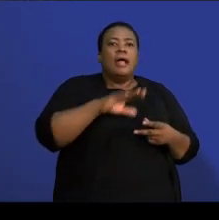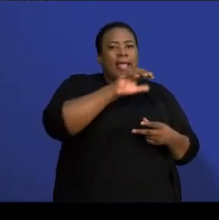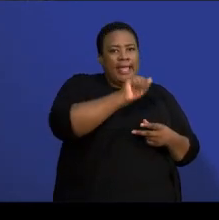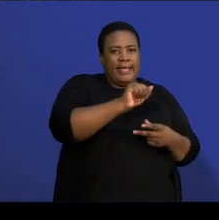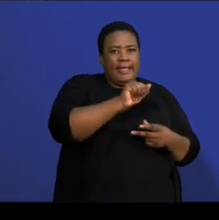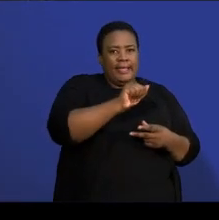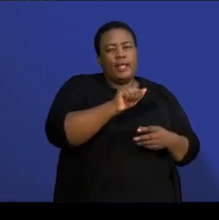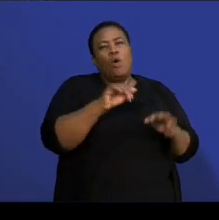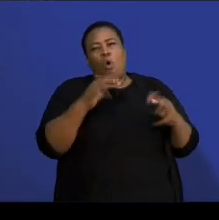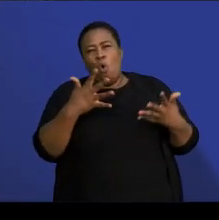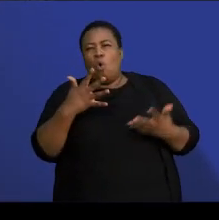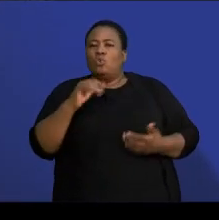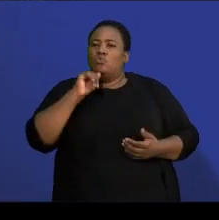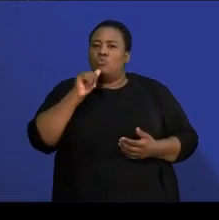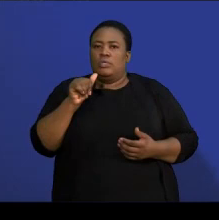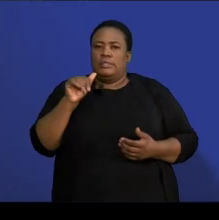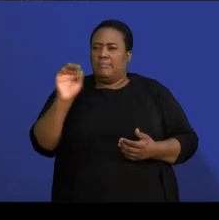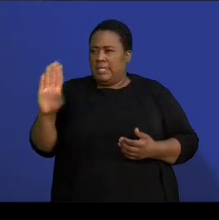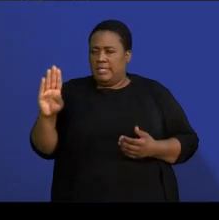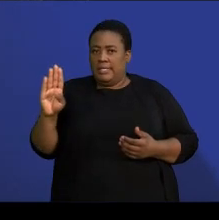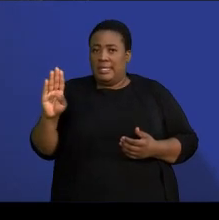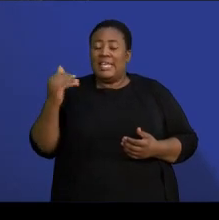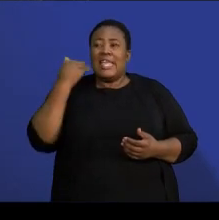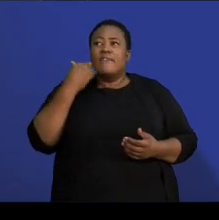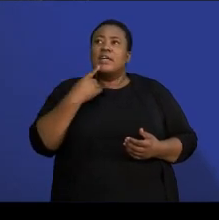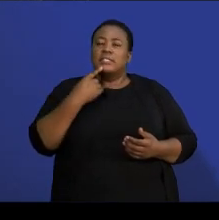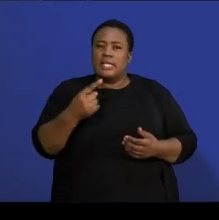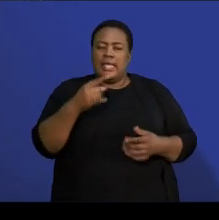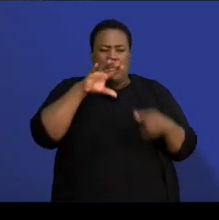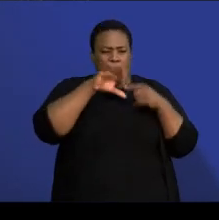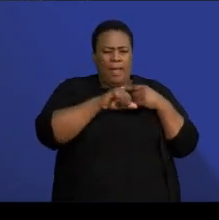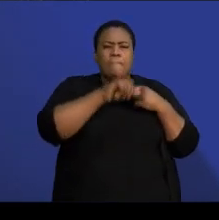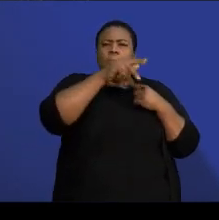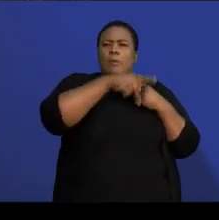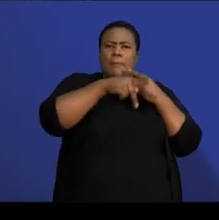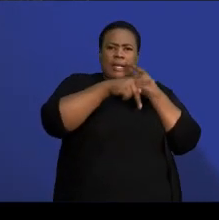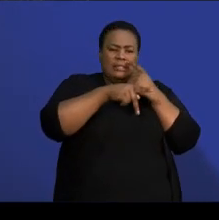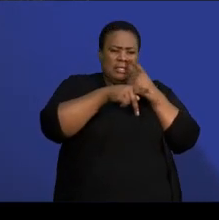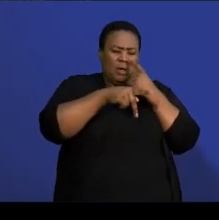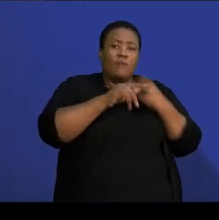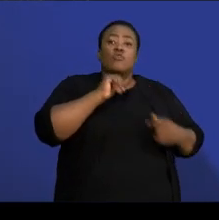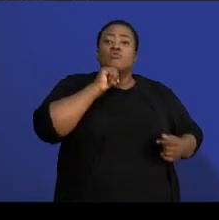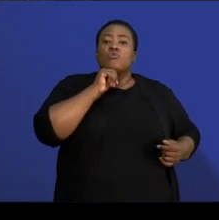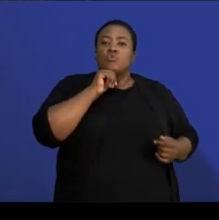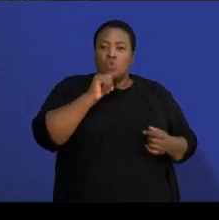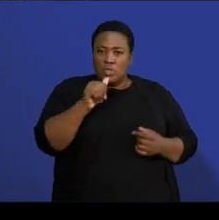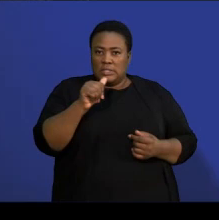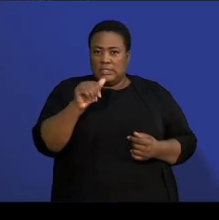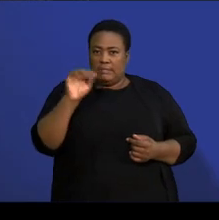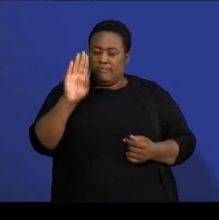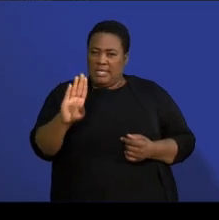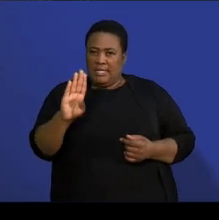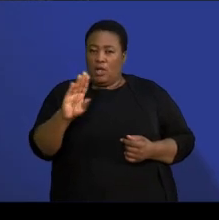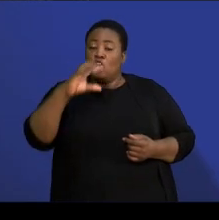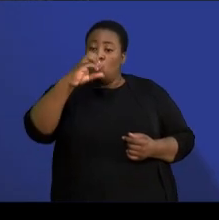let's understand first what this means. If I say to you the probability of not B, I'm actually saying 1 minus